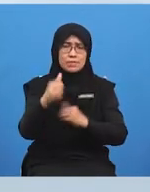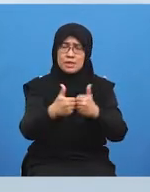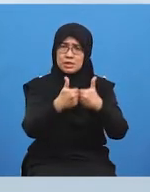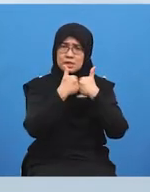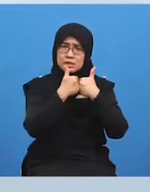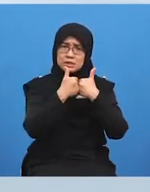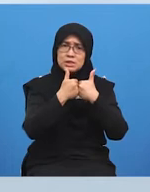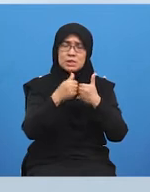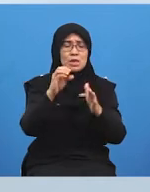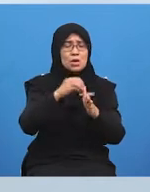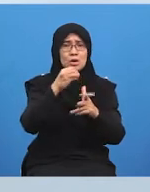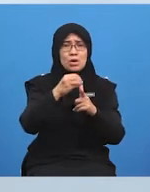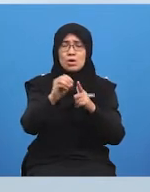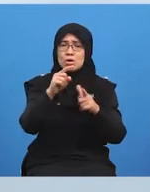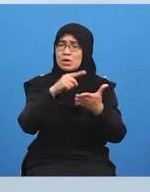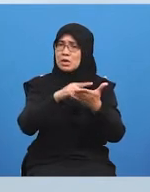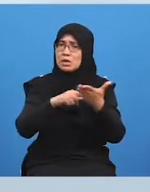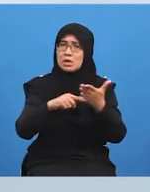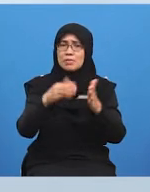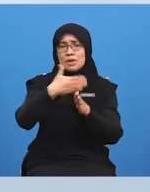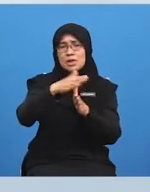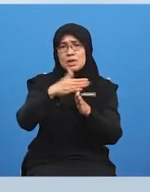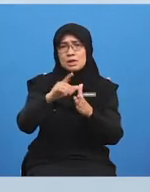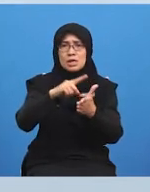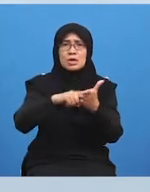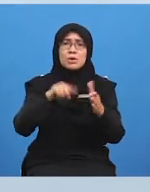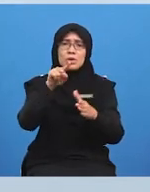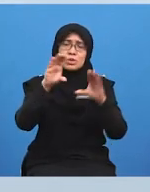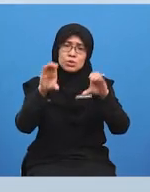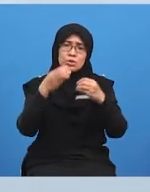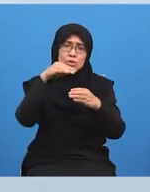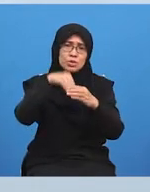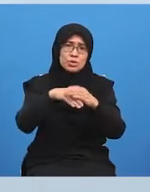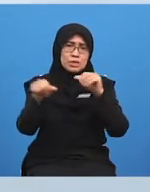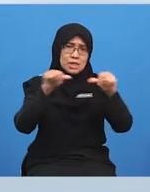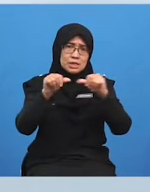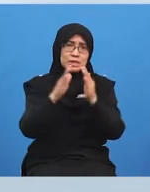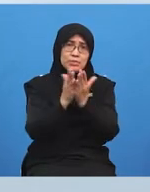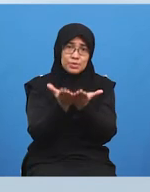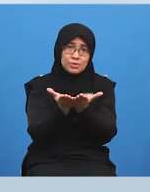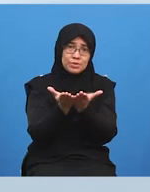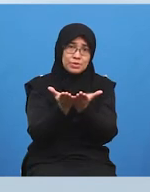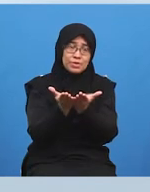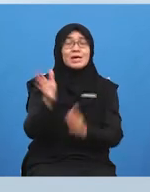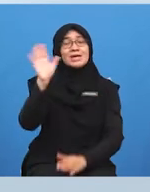in your activity book we'd love to see them too bye everyone bye